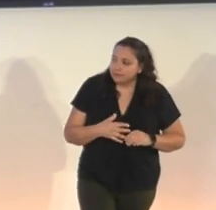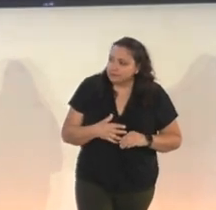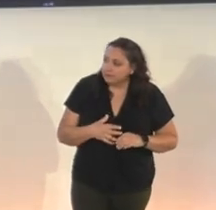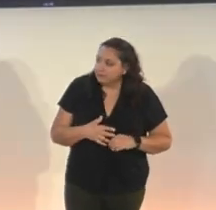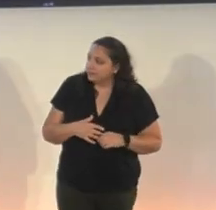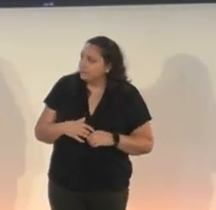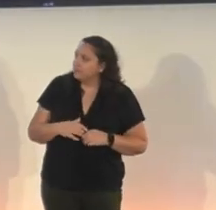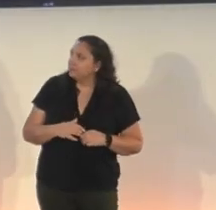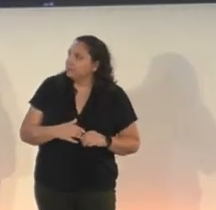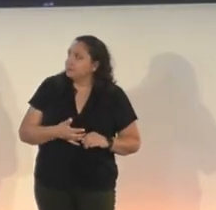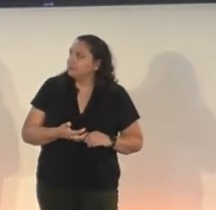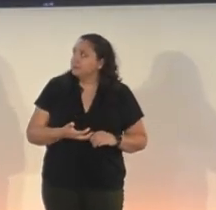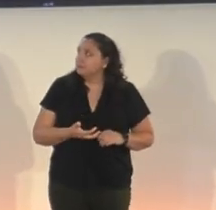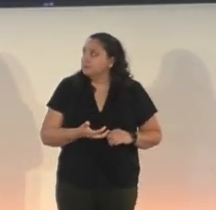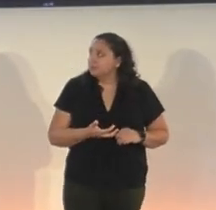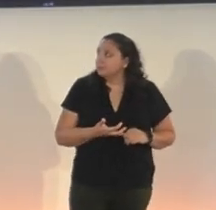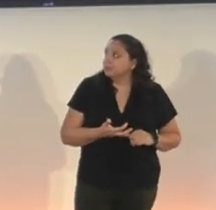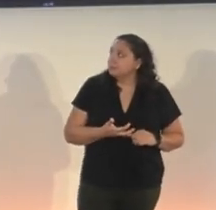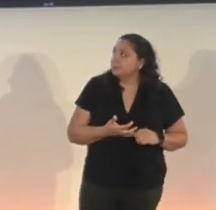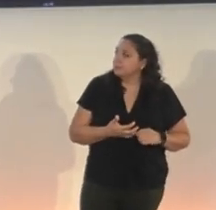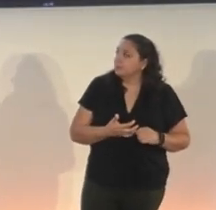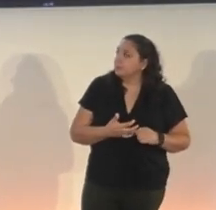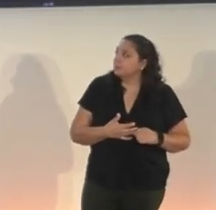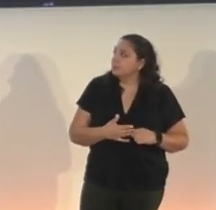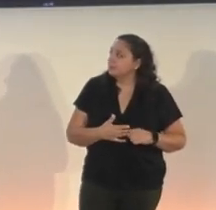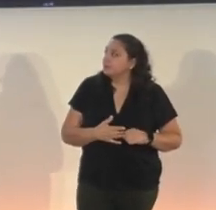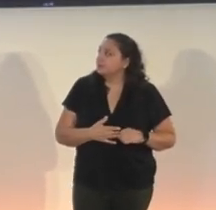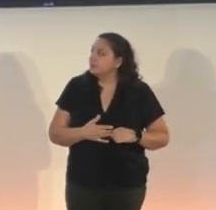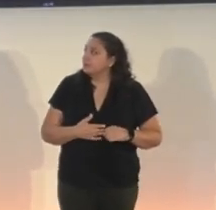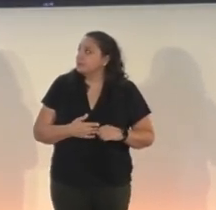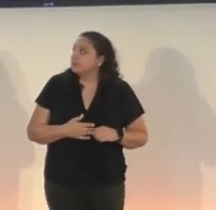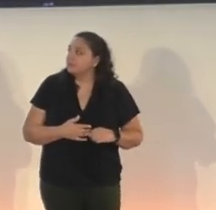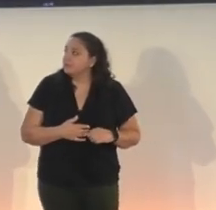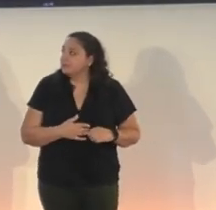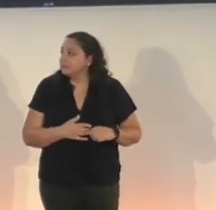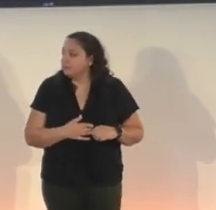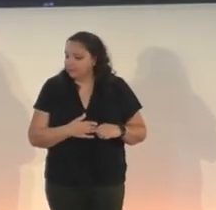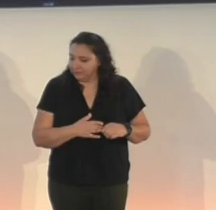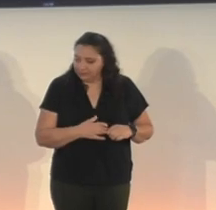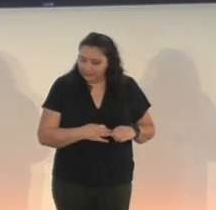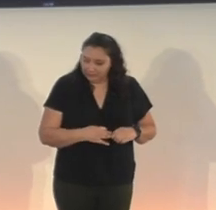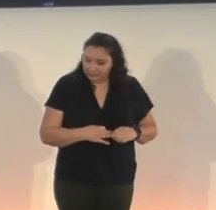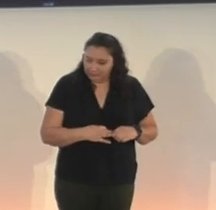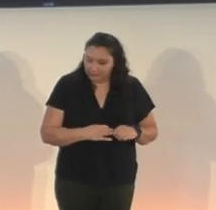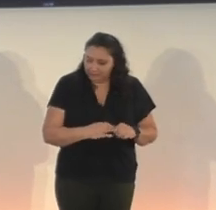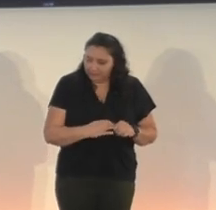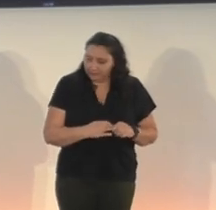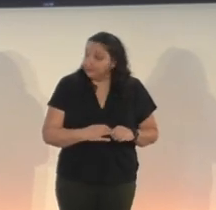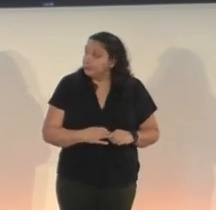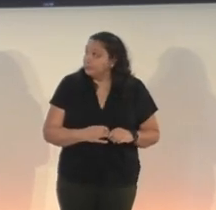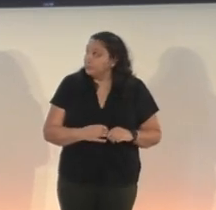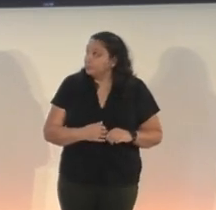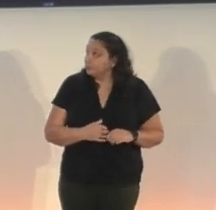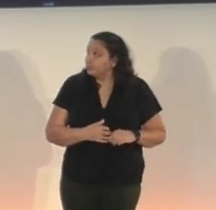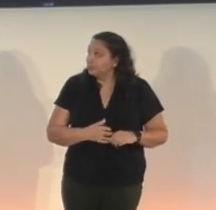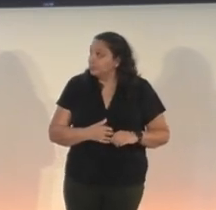So, uh, next is, I'm sorry, I'm sorry about that, um,